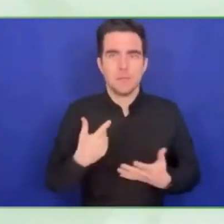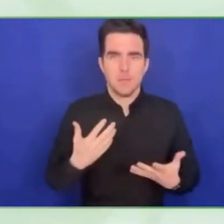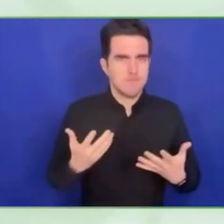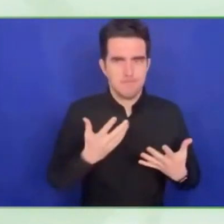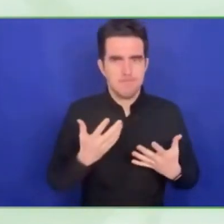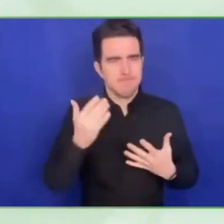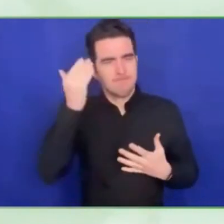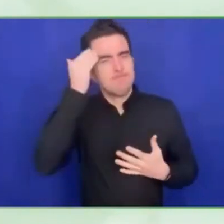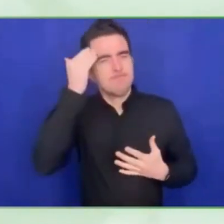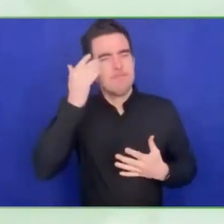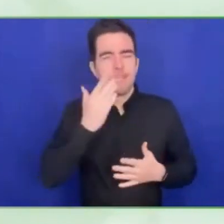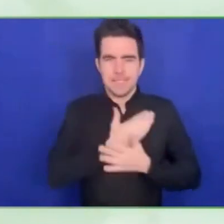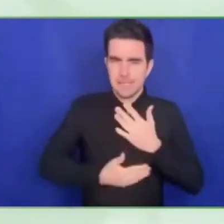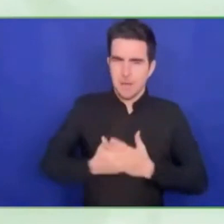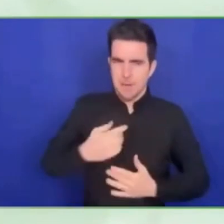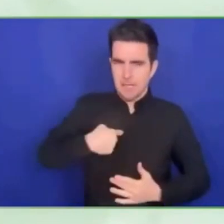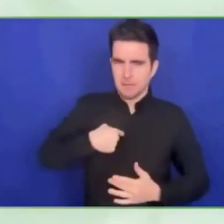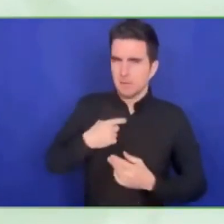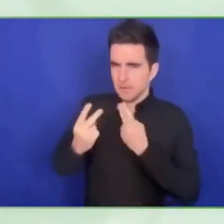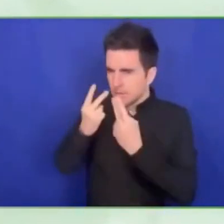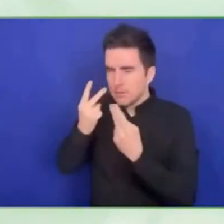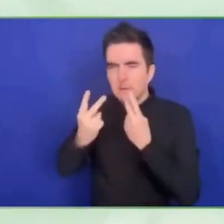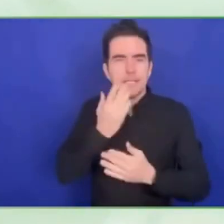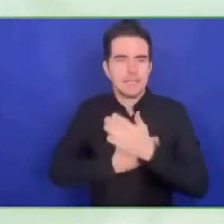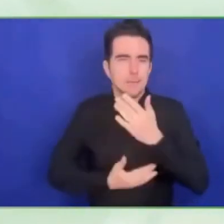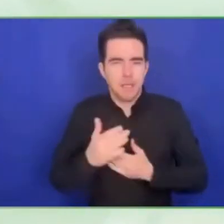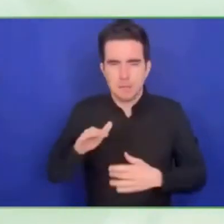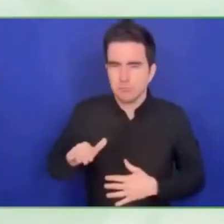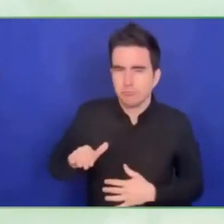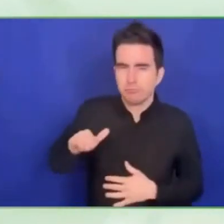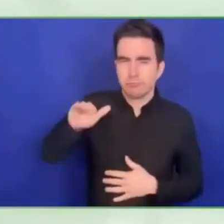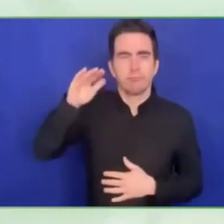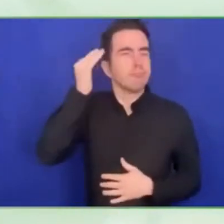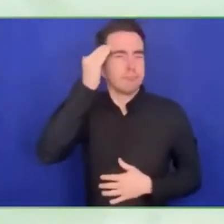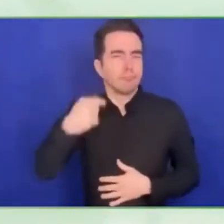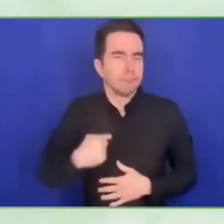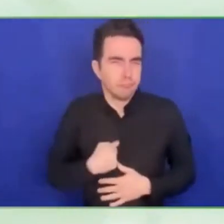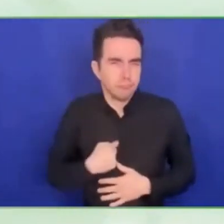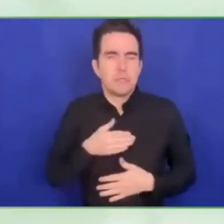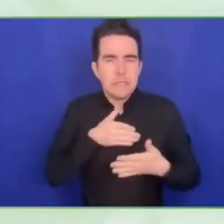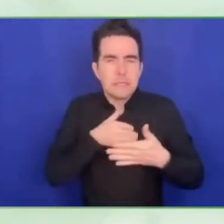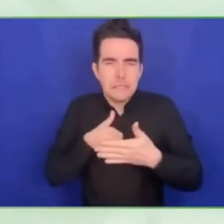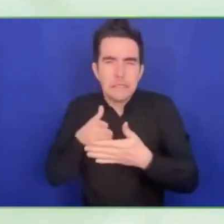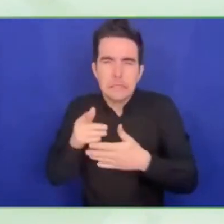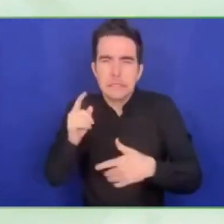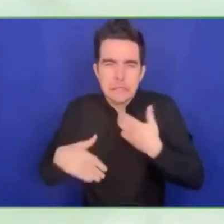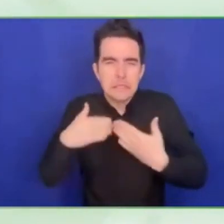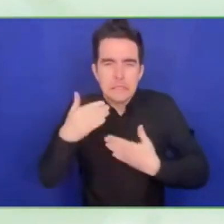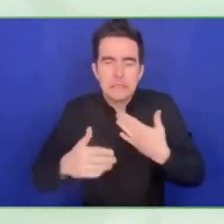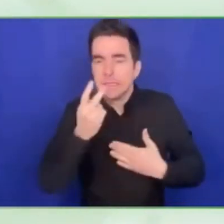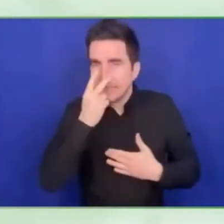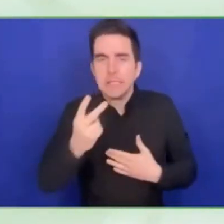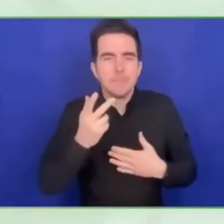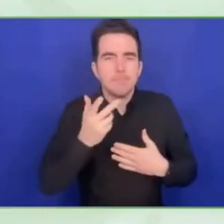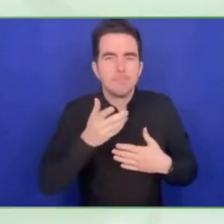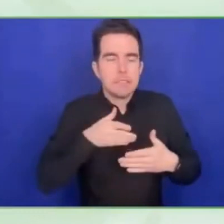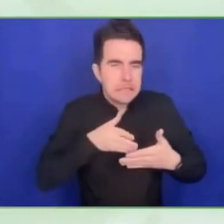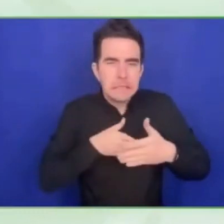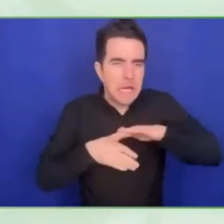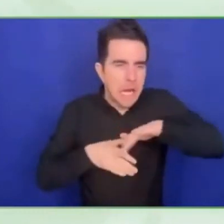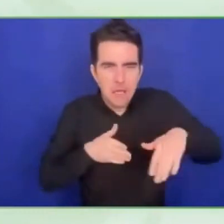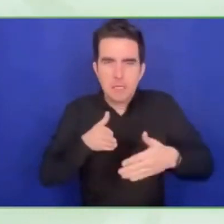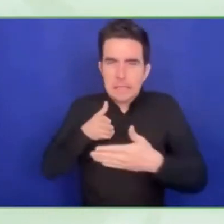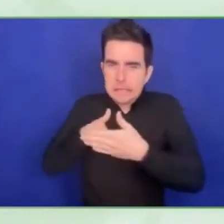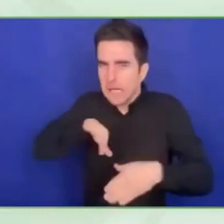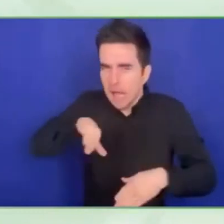in Kenya. But around three and a half years ago something interesting happened in my life